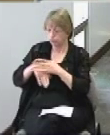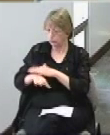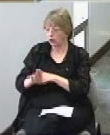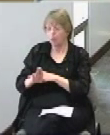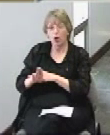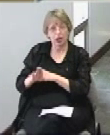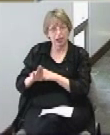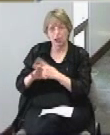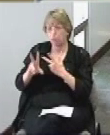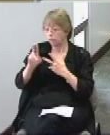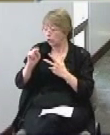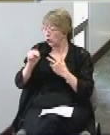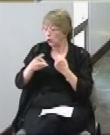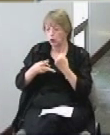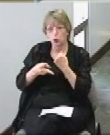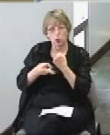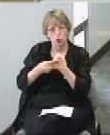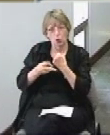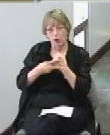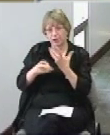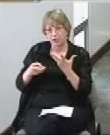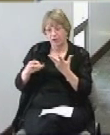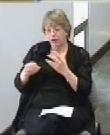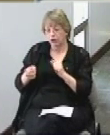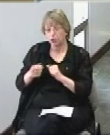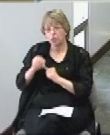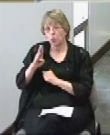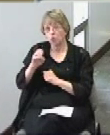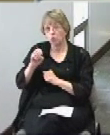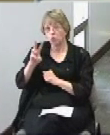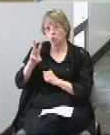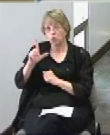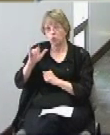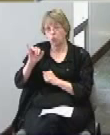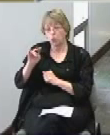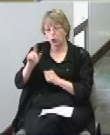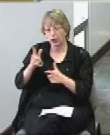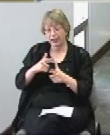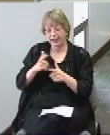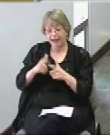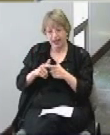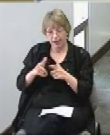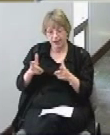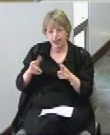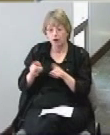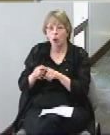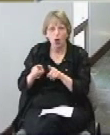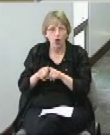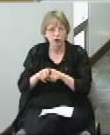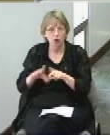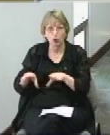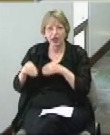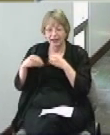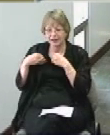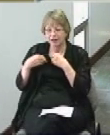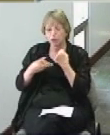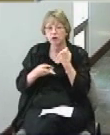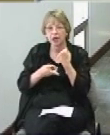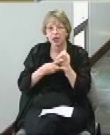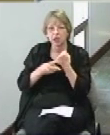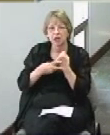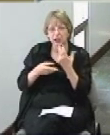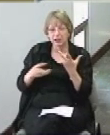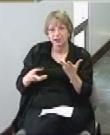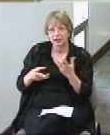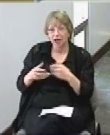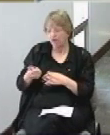then in periods of high demand you'll be able to reserve that either a few lanes or